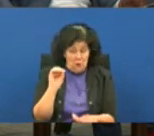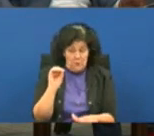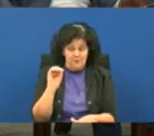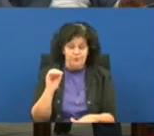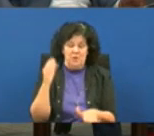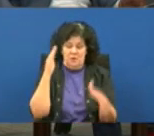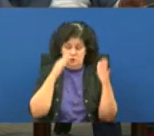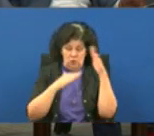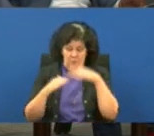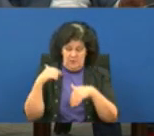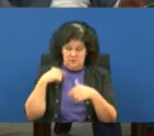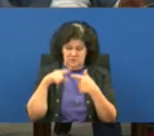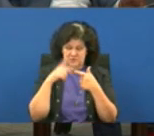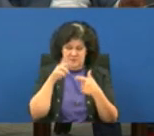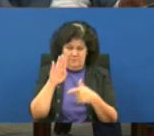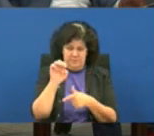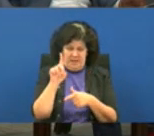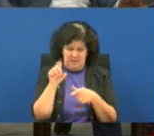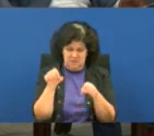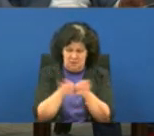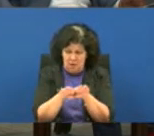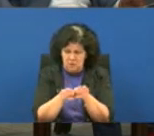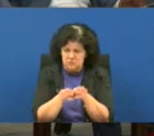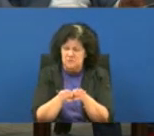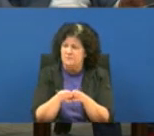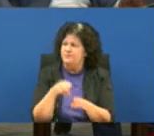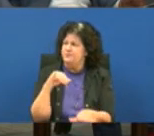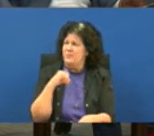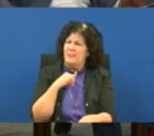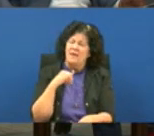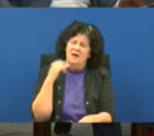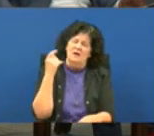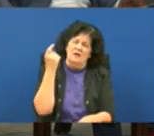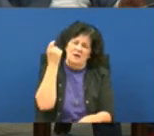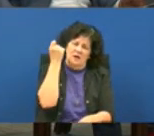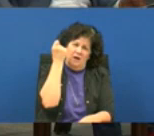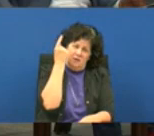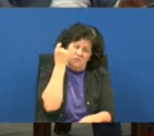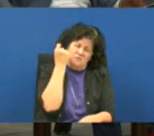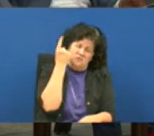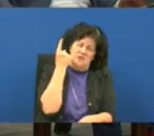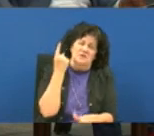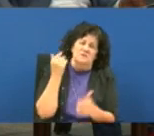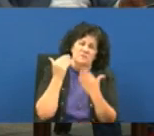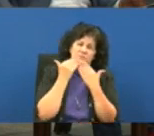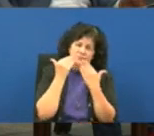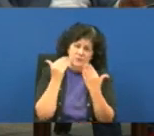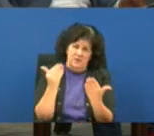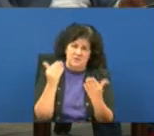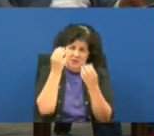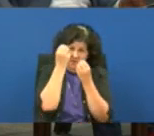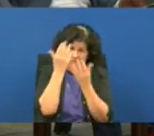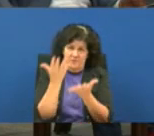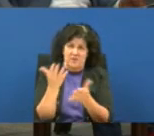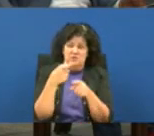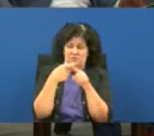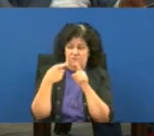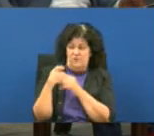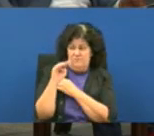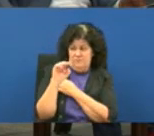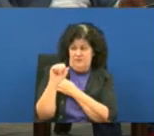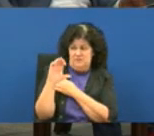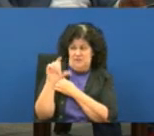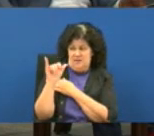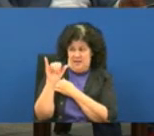beds closing and i'm i'm appreciate the the information that miss claiborne presented today um